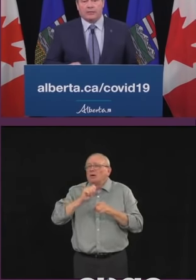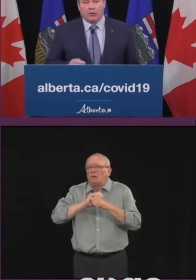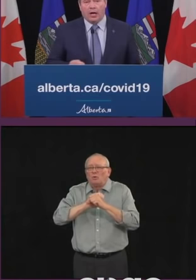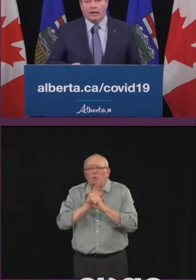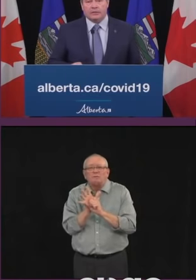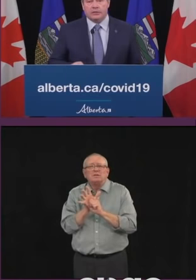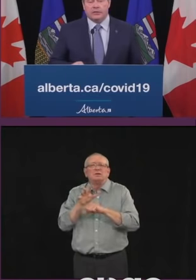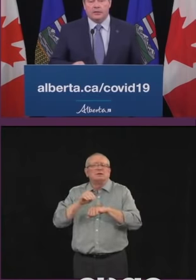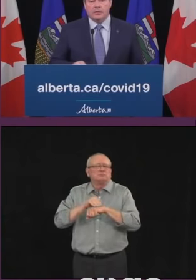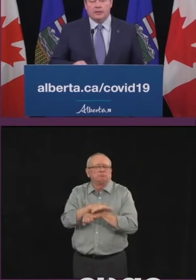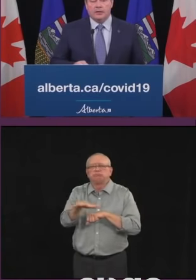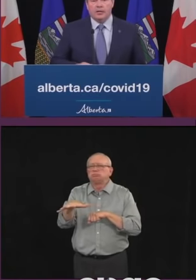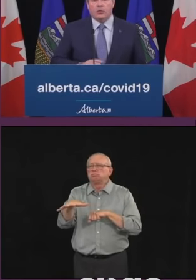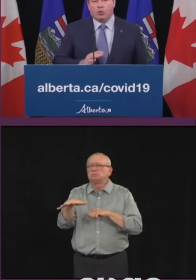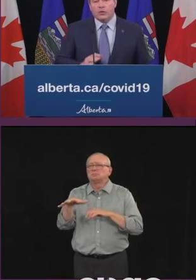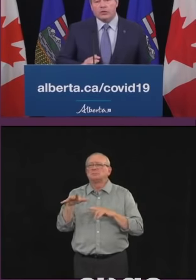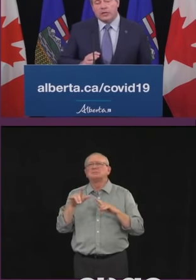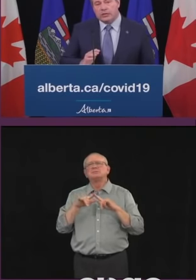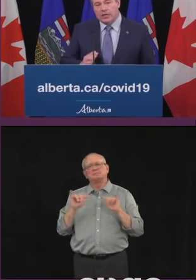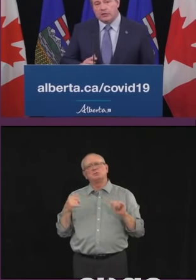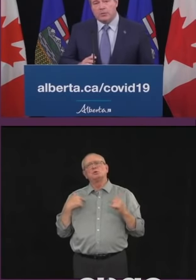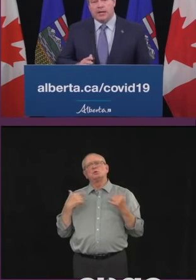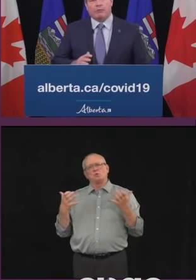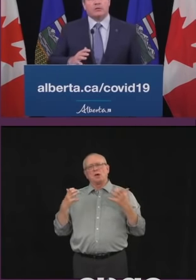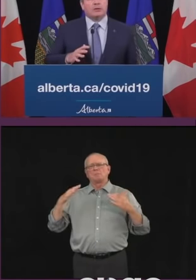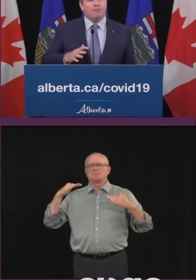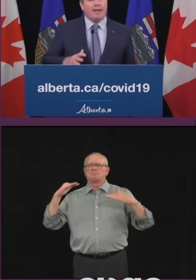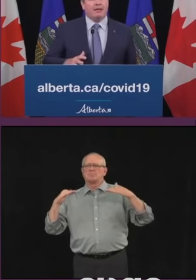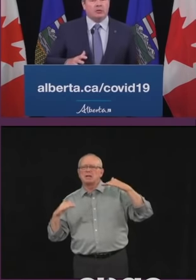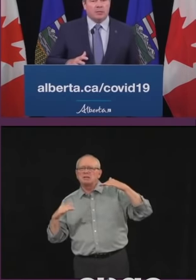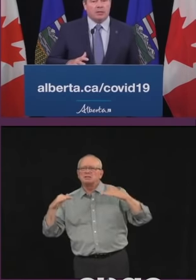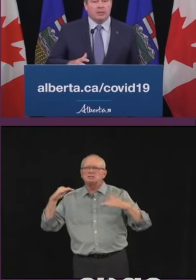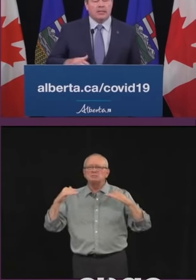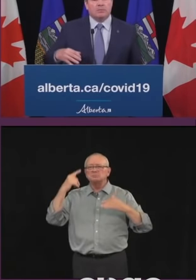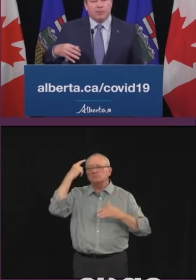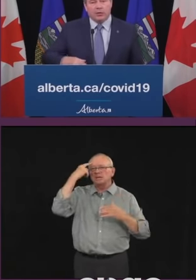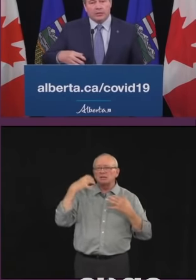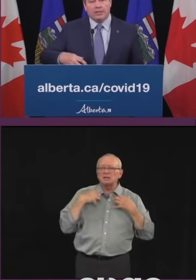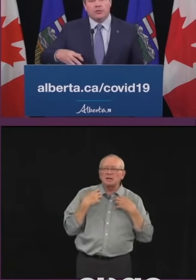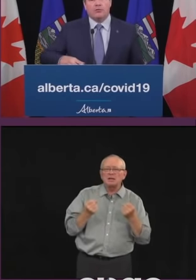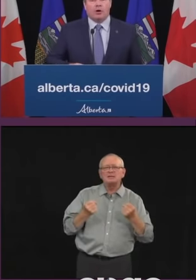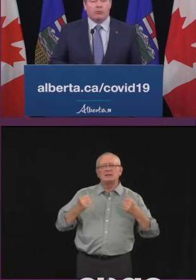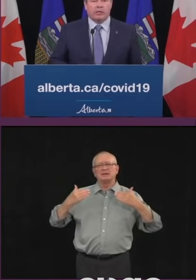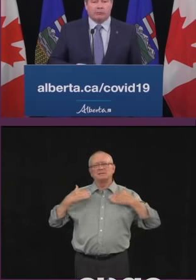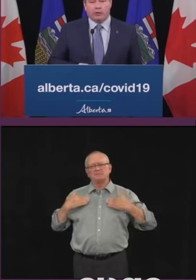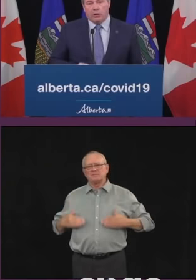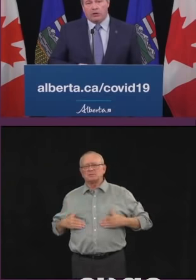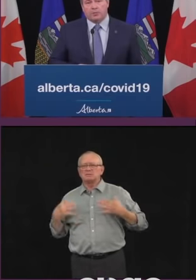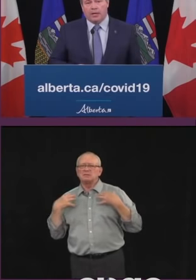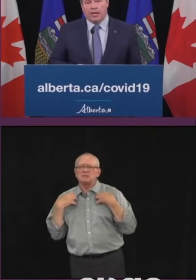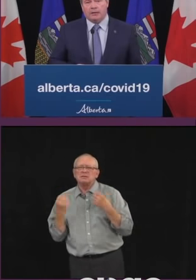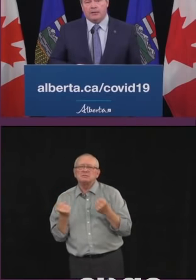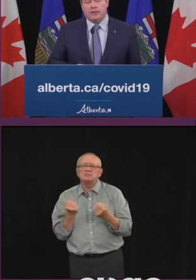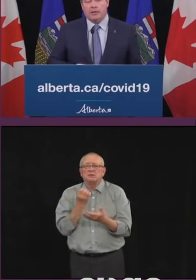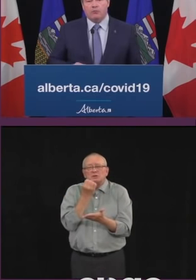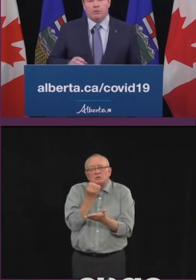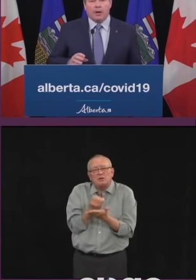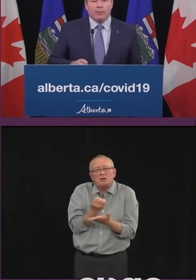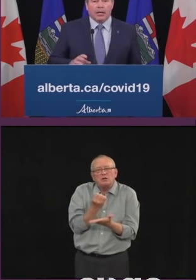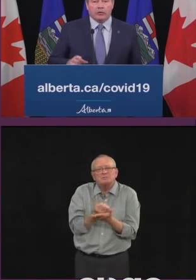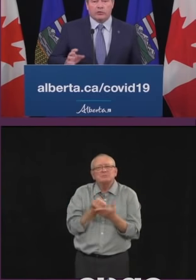aspect of our lives. Risk assessment and risk management is built into our relaunch plan